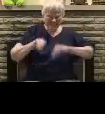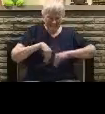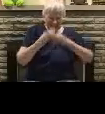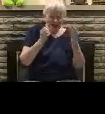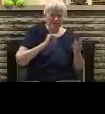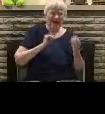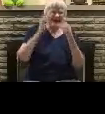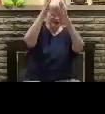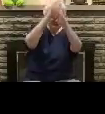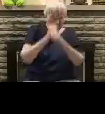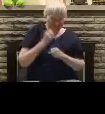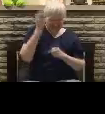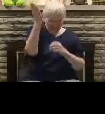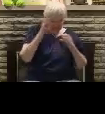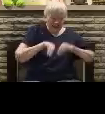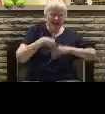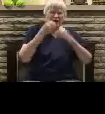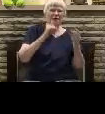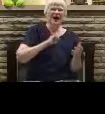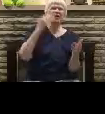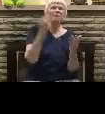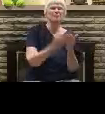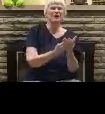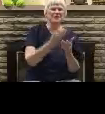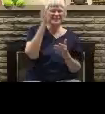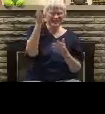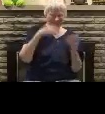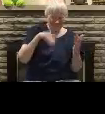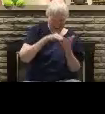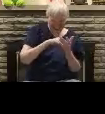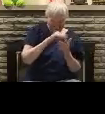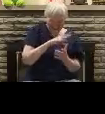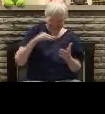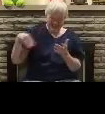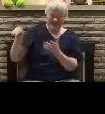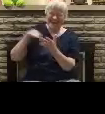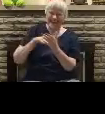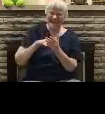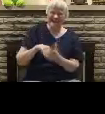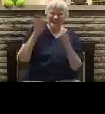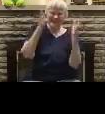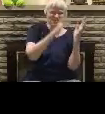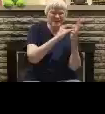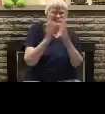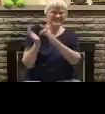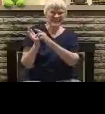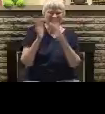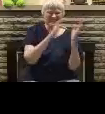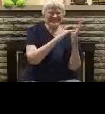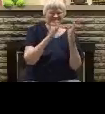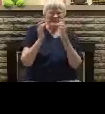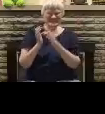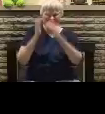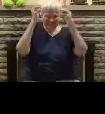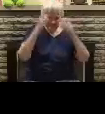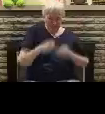Jesus Jesus Jesus how I trust him How I prove Him, Lord,